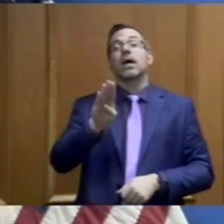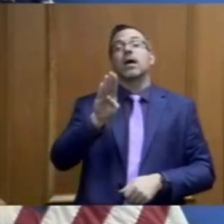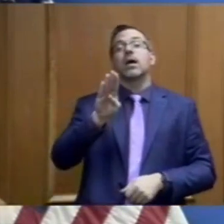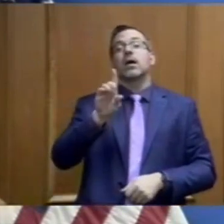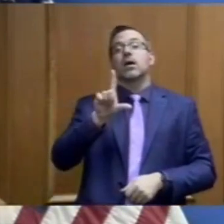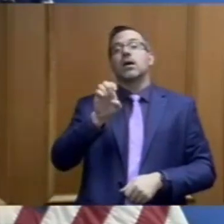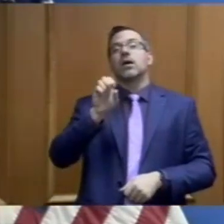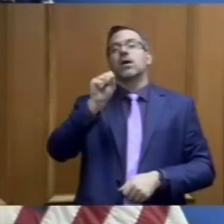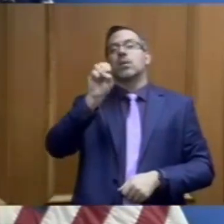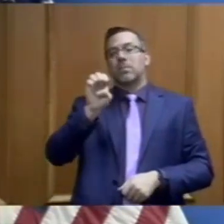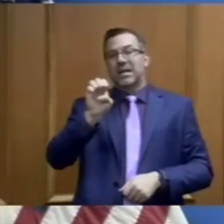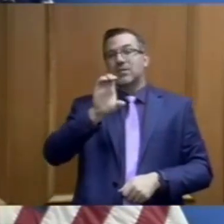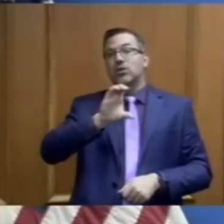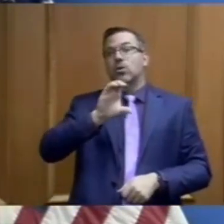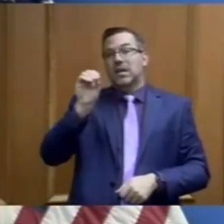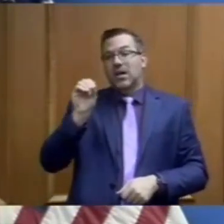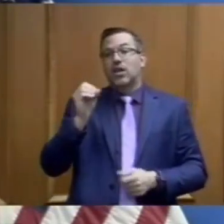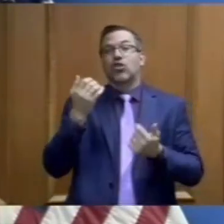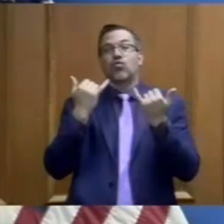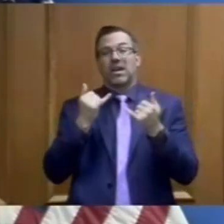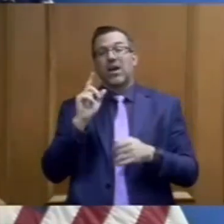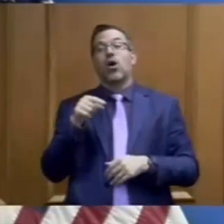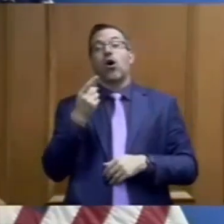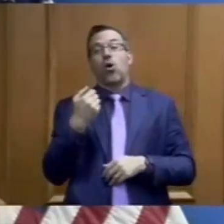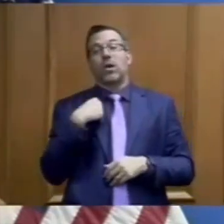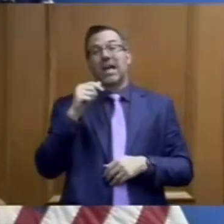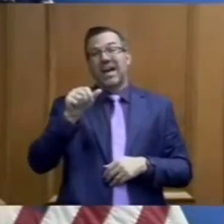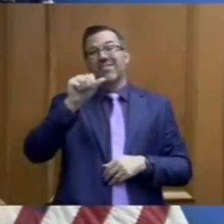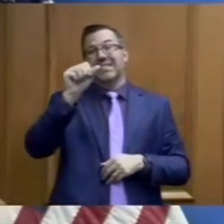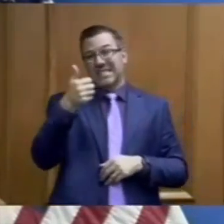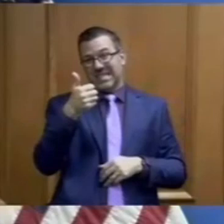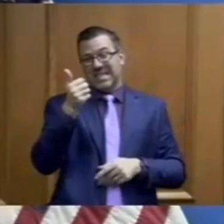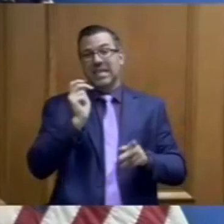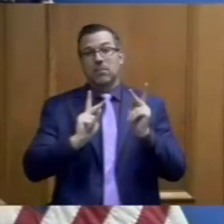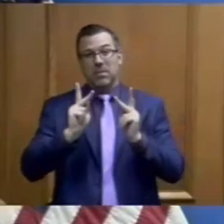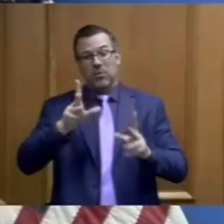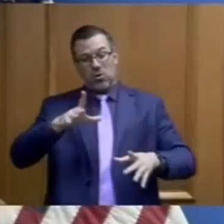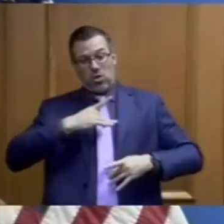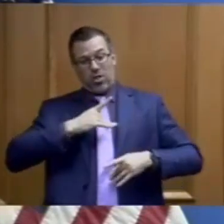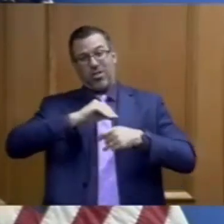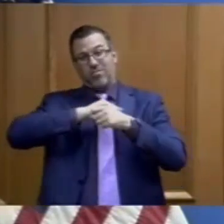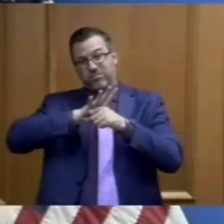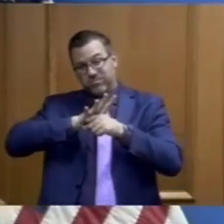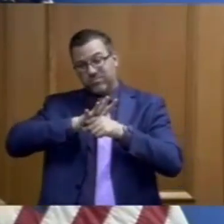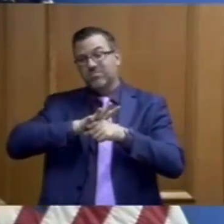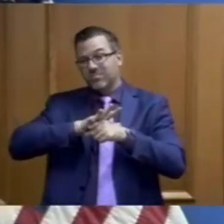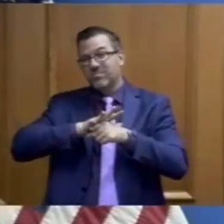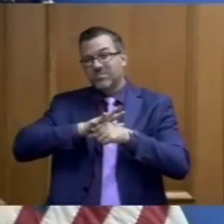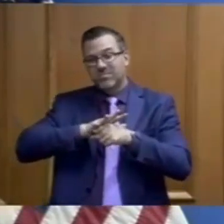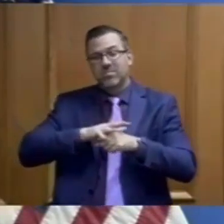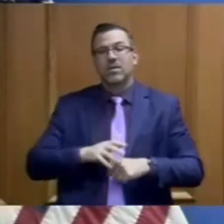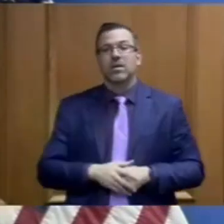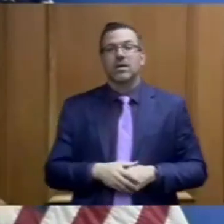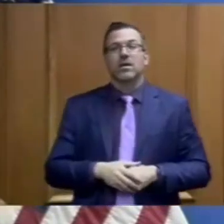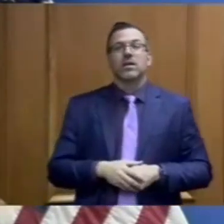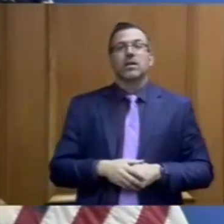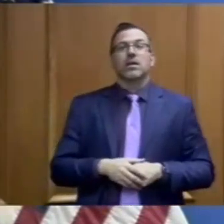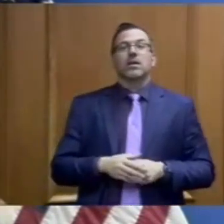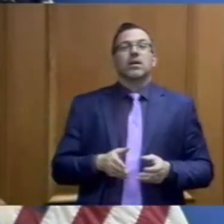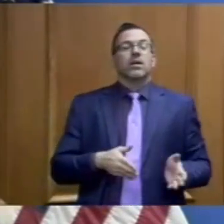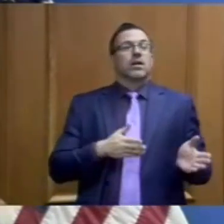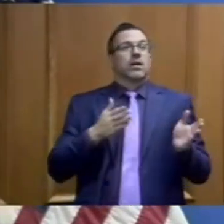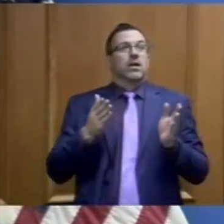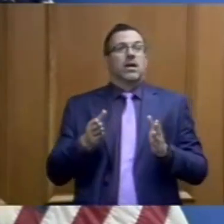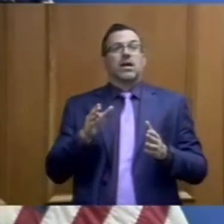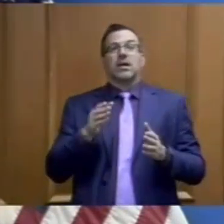it has not yet been recorded in those numbers, what we've already been told verbally about those results. Likewise,